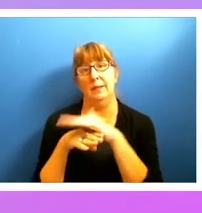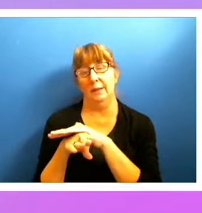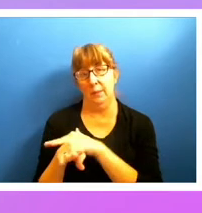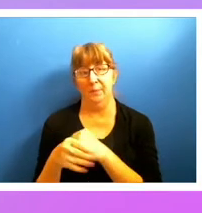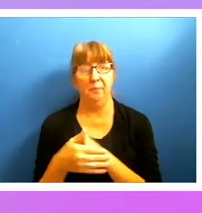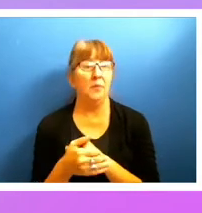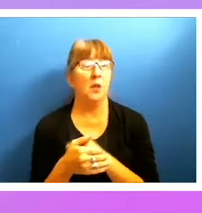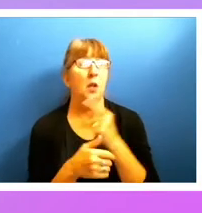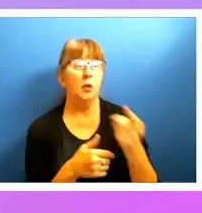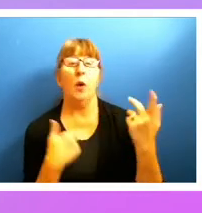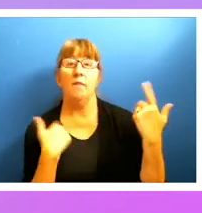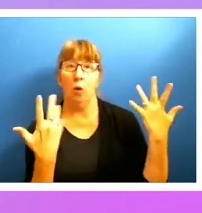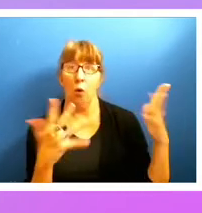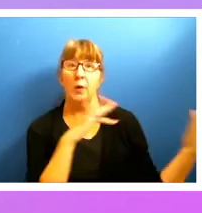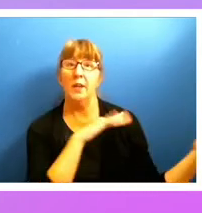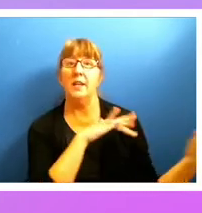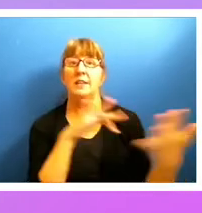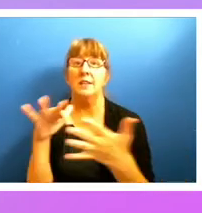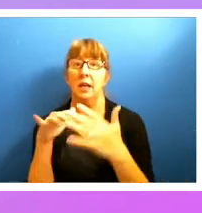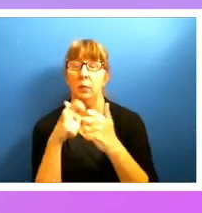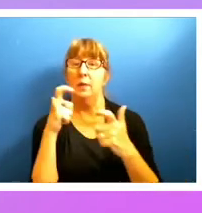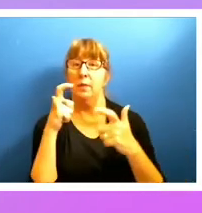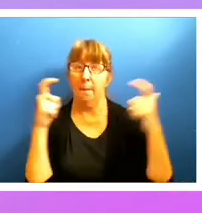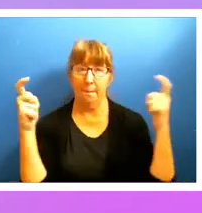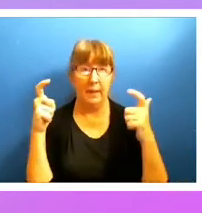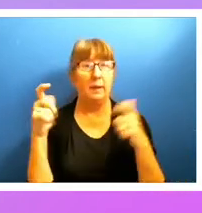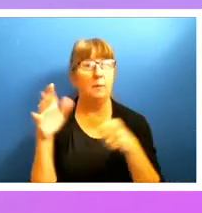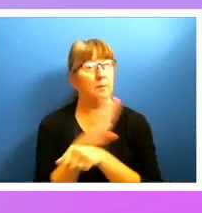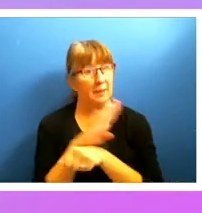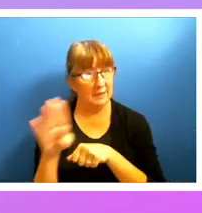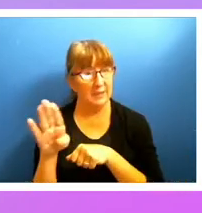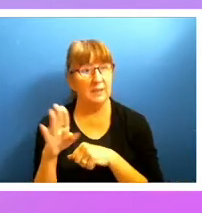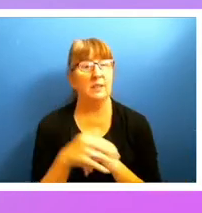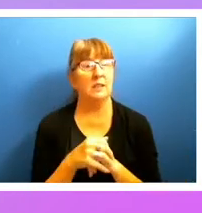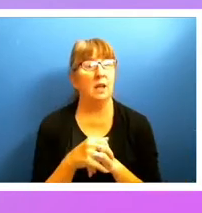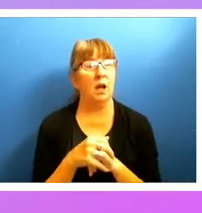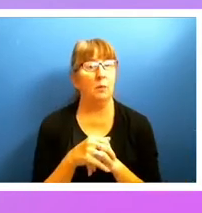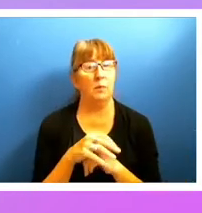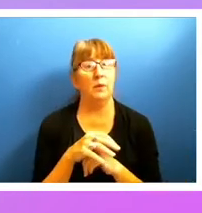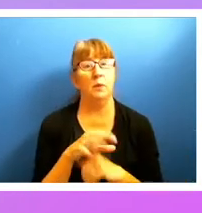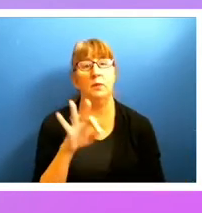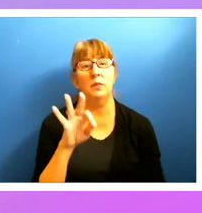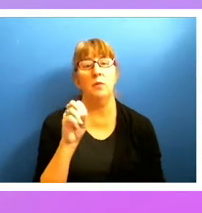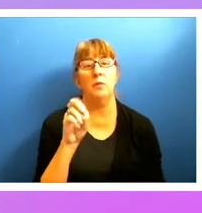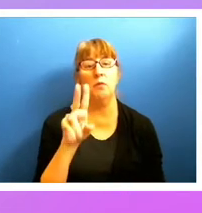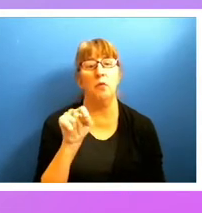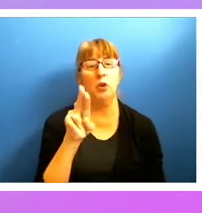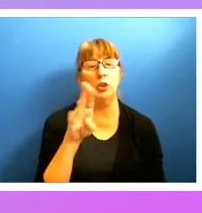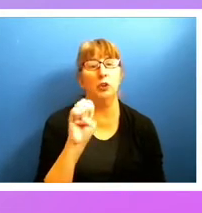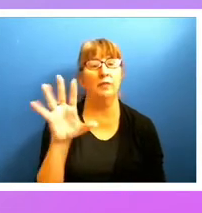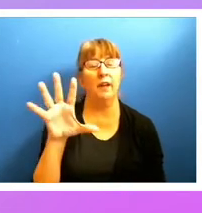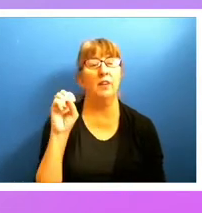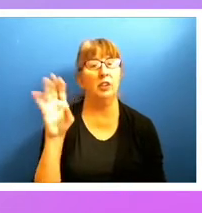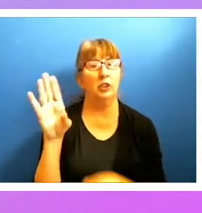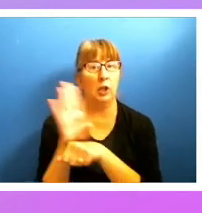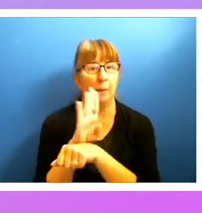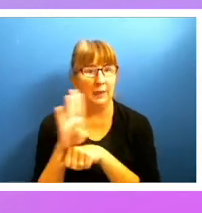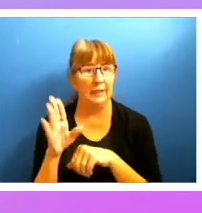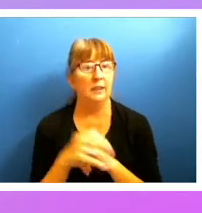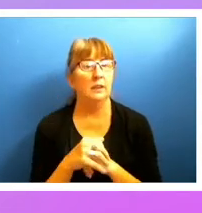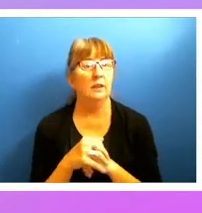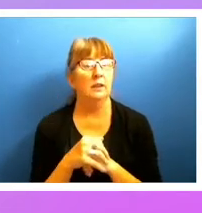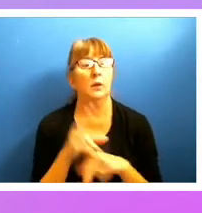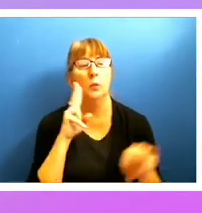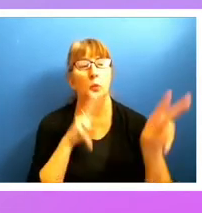this is with an actual Fortune 500 company, and we were looking at the mechanics and the cost